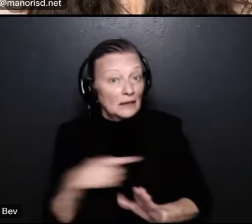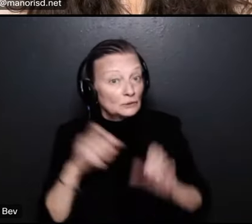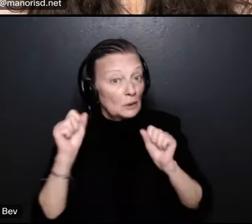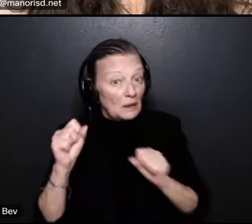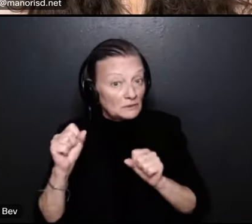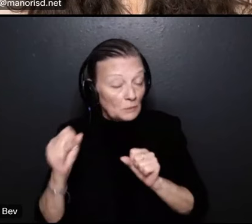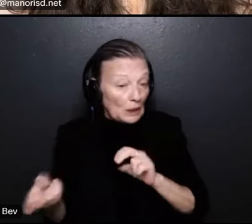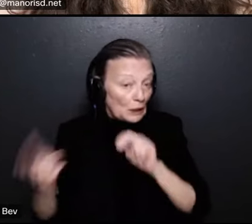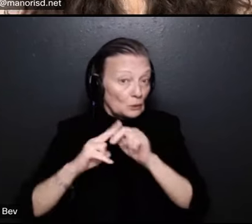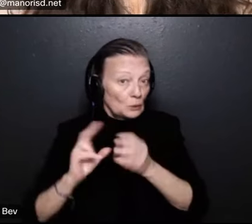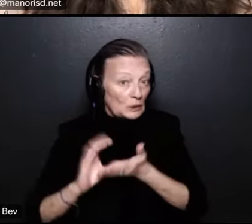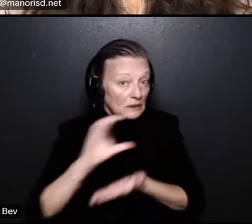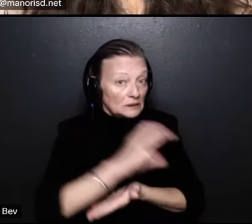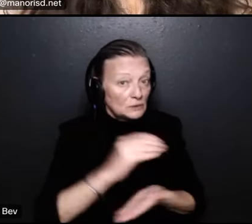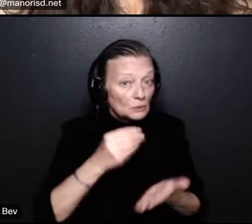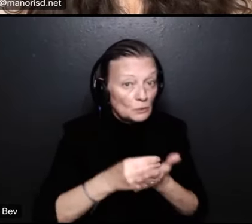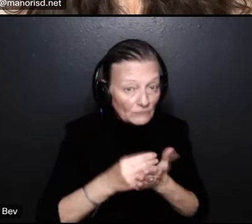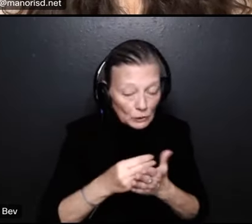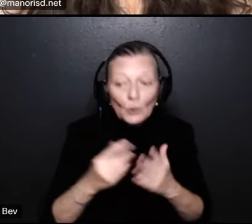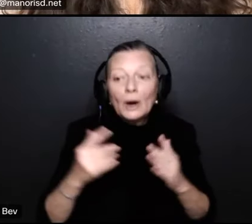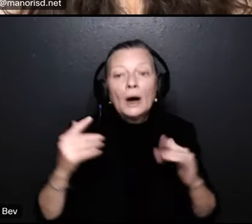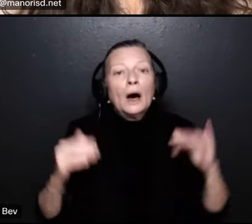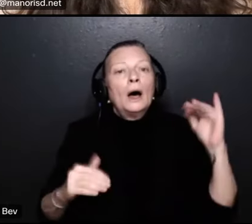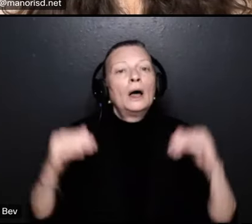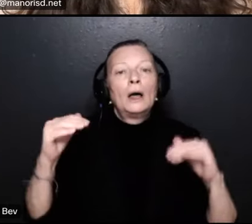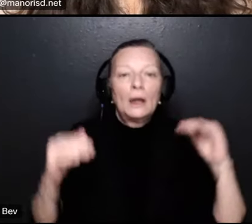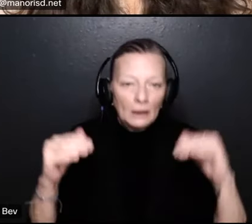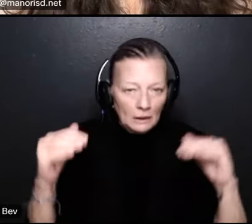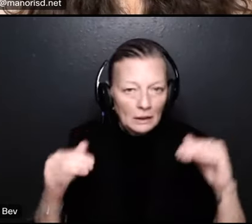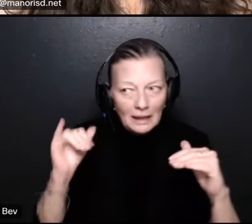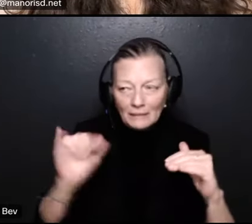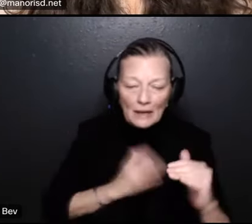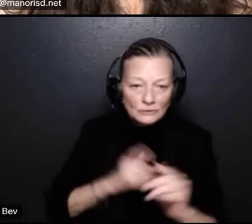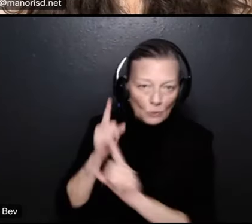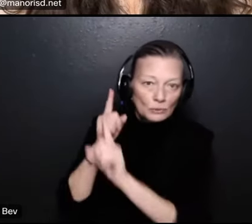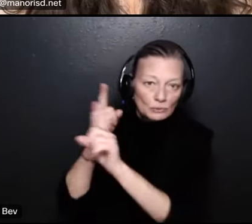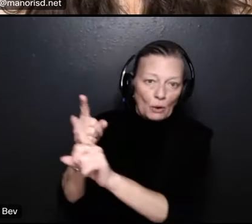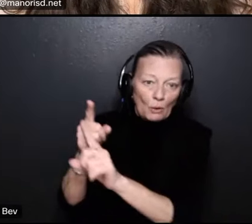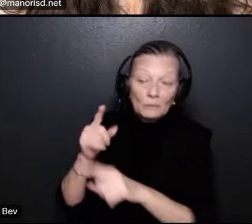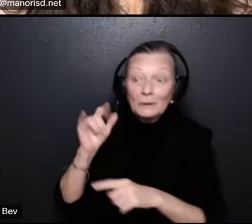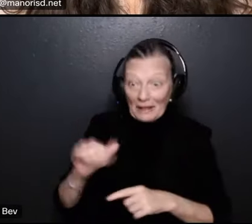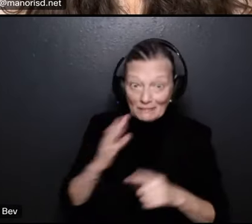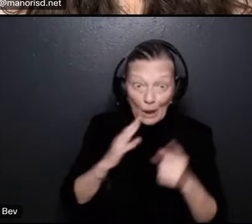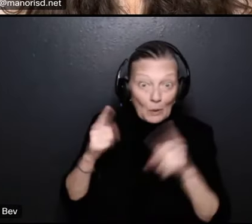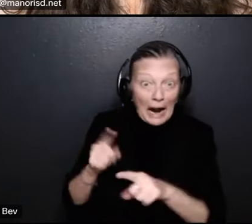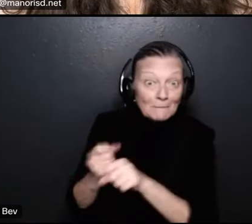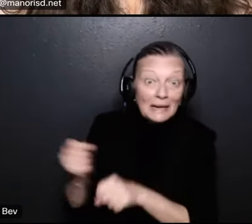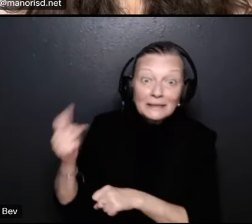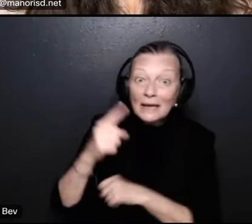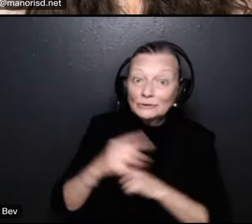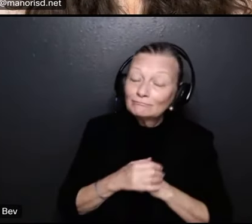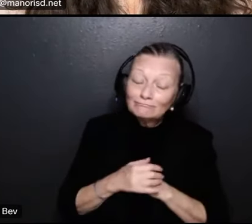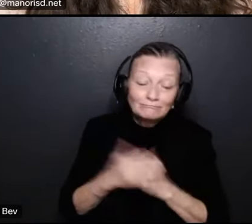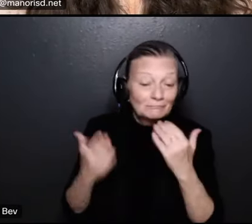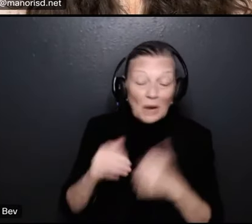meet and you begin to have a balanced budget which is what the ultimate goal is that's not going to happen next year it's probably not going to happen